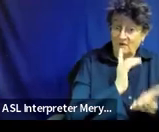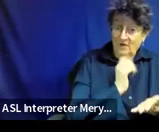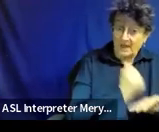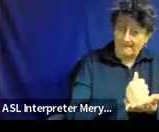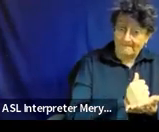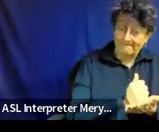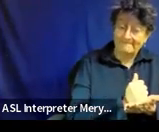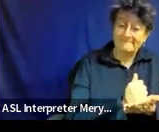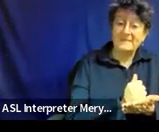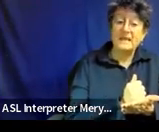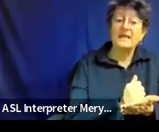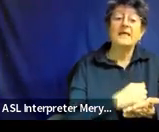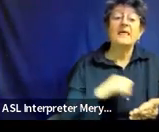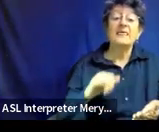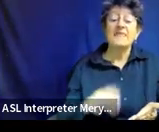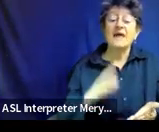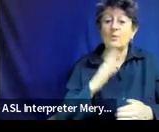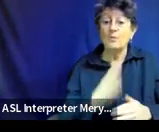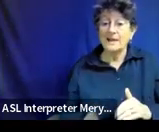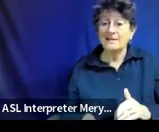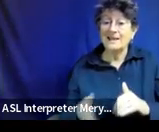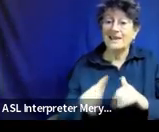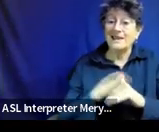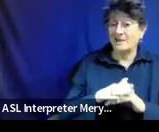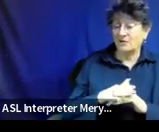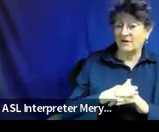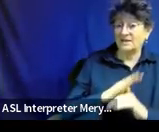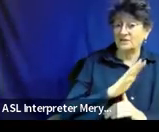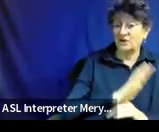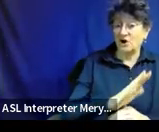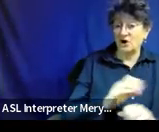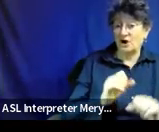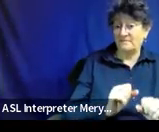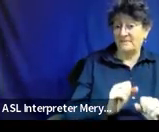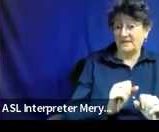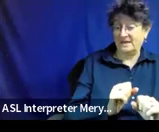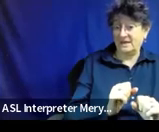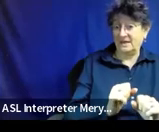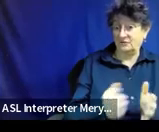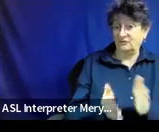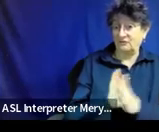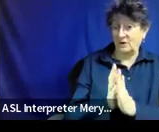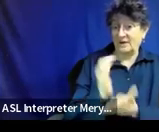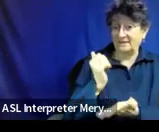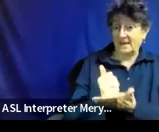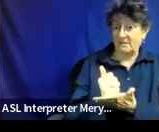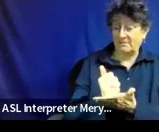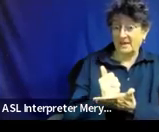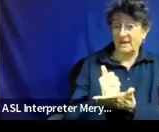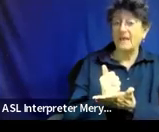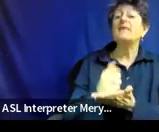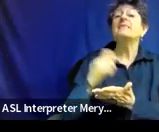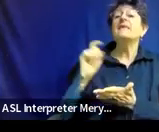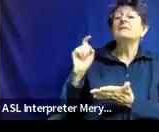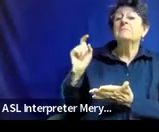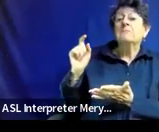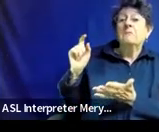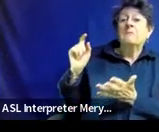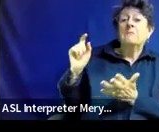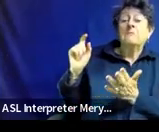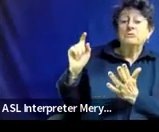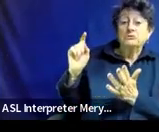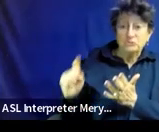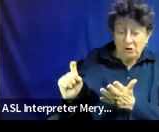her ability to request help, which should reduce those behaviors that she is using to request help.